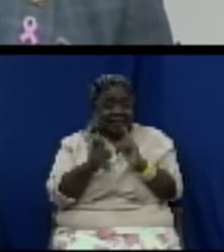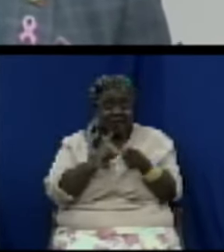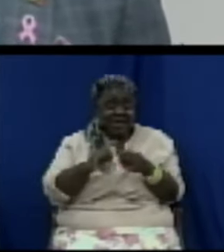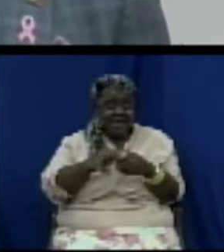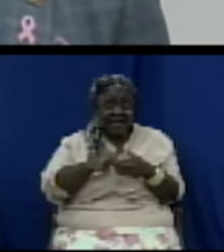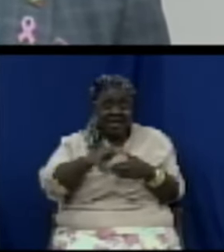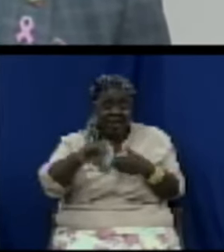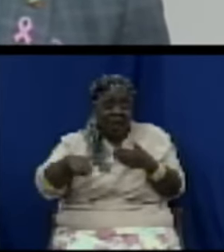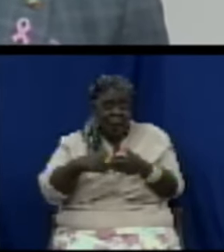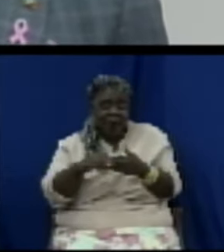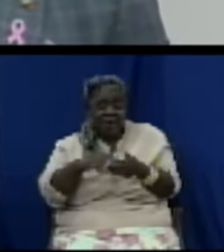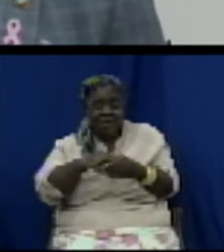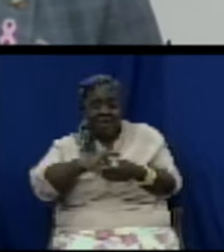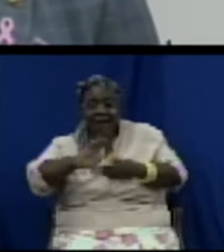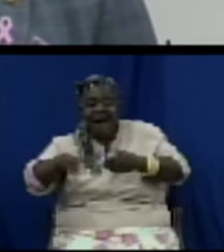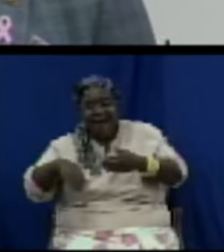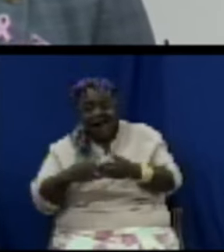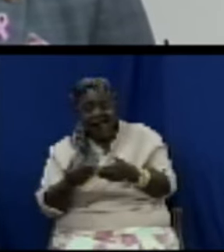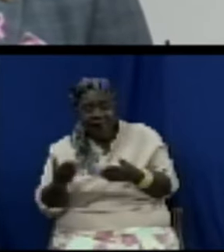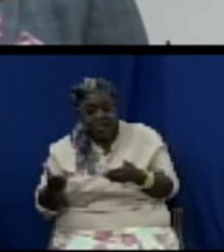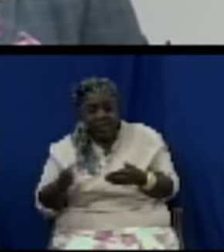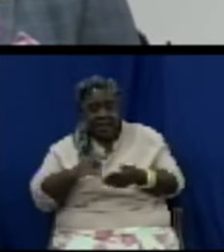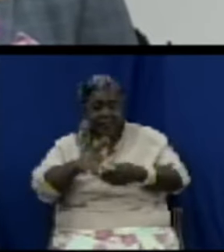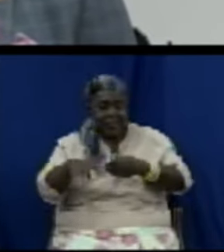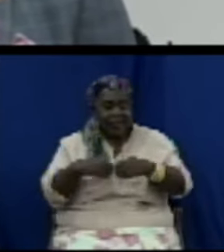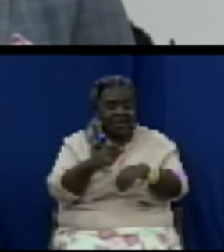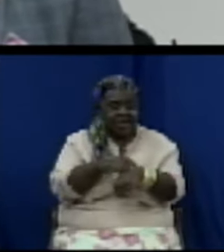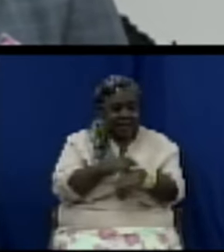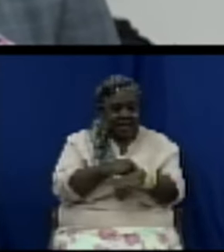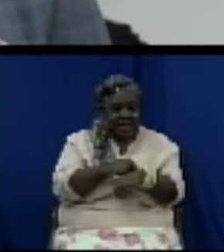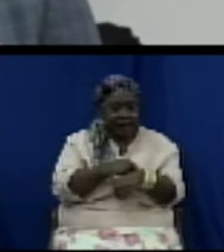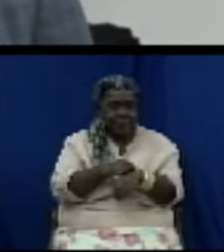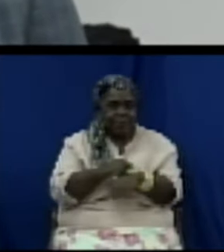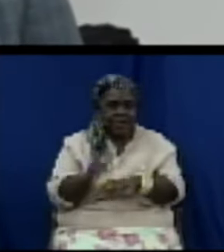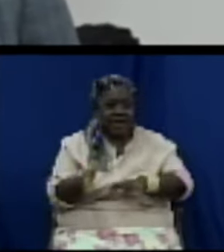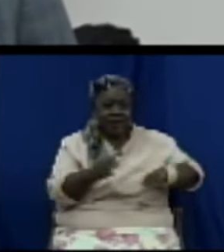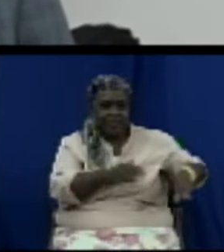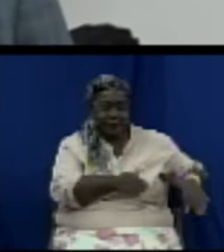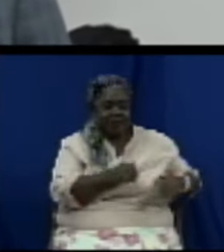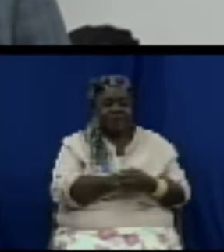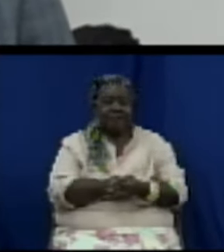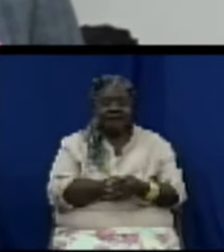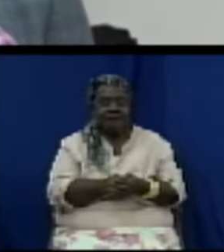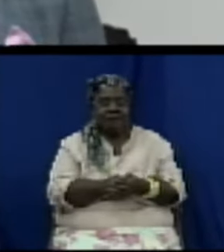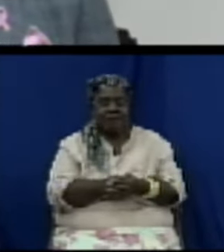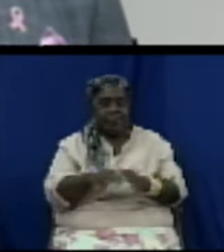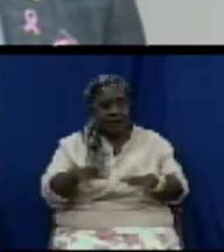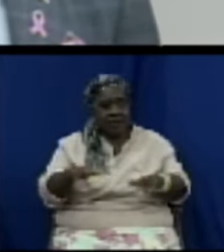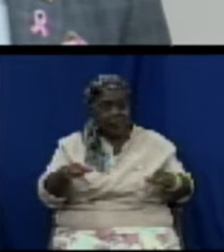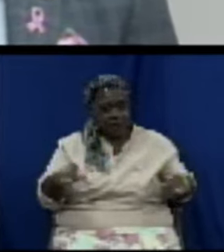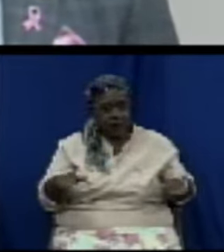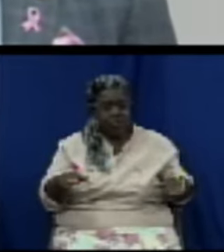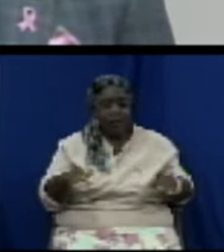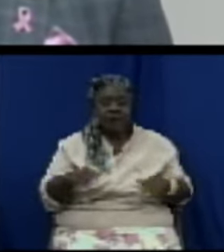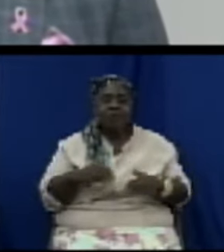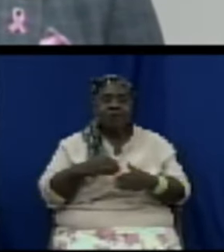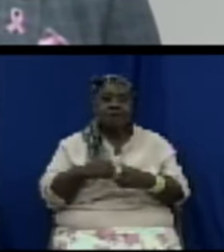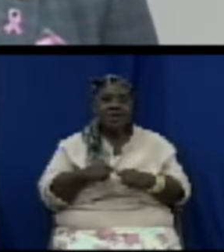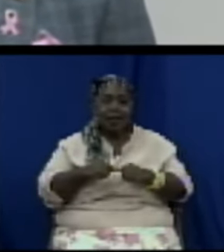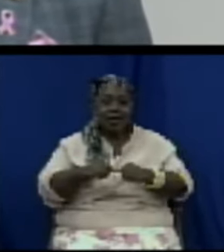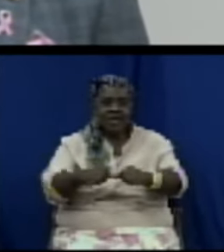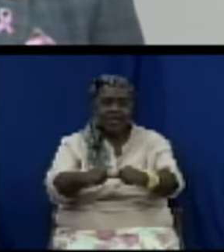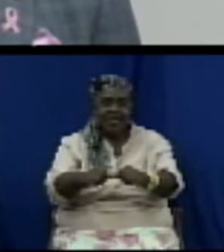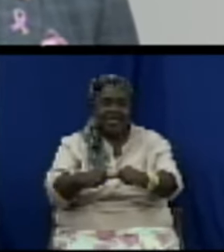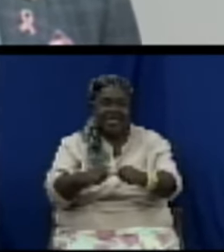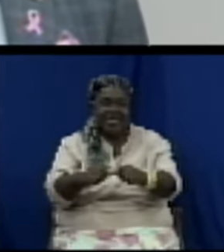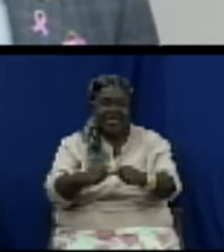reality is, one has to adjust accordingly. I want to update that children continue to benefit from the children's fund. As you know, put that